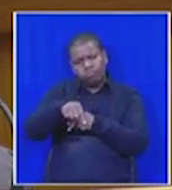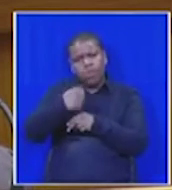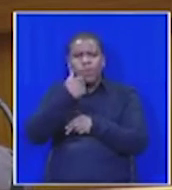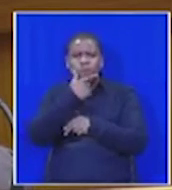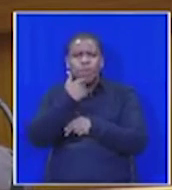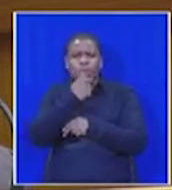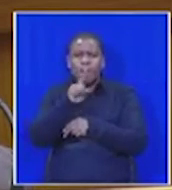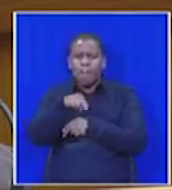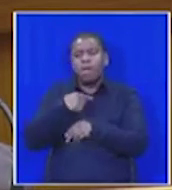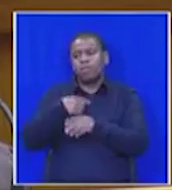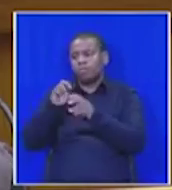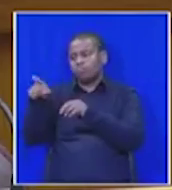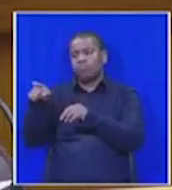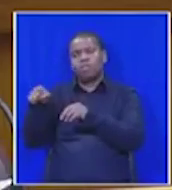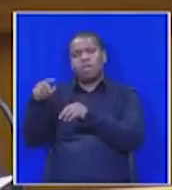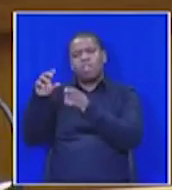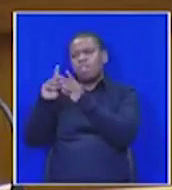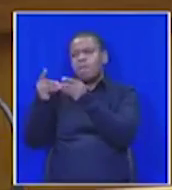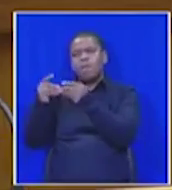will be no need for the department. I thank you.